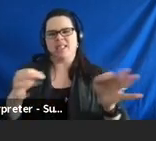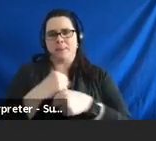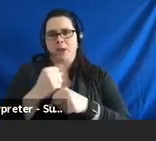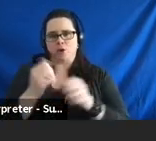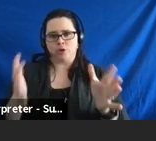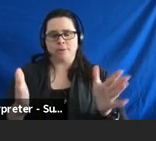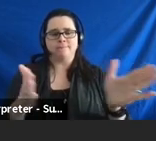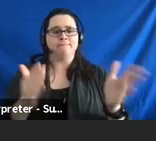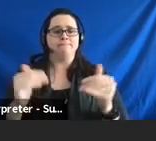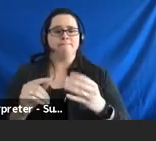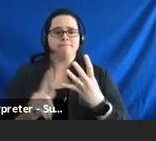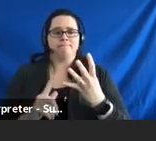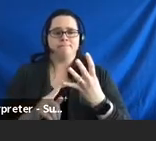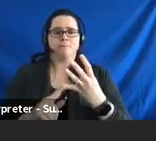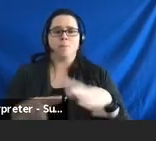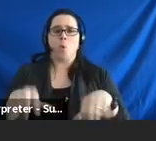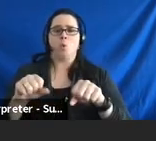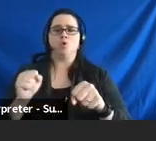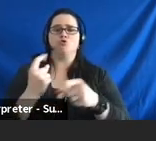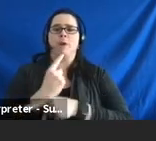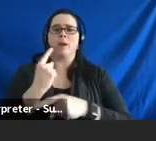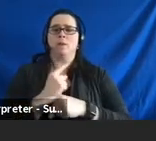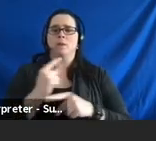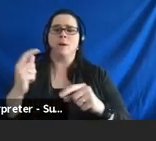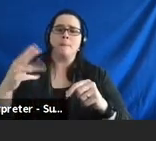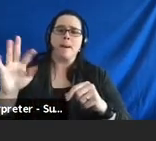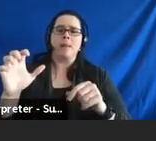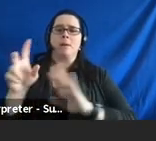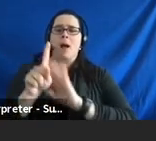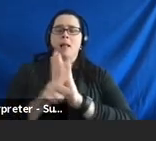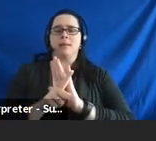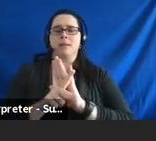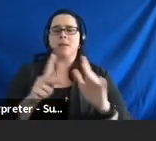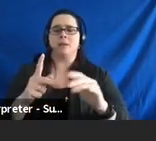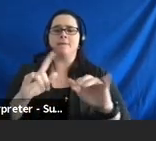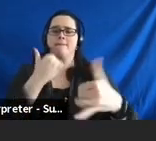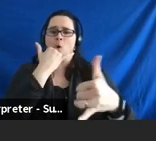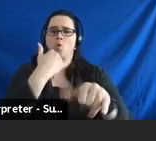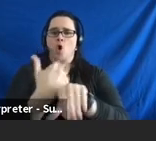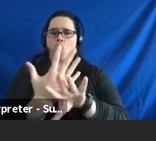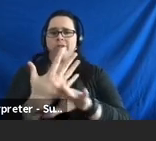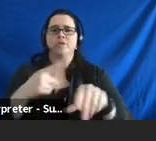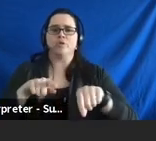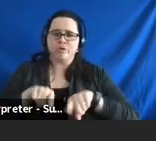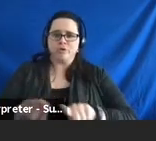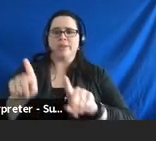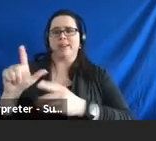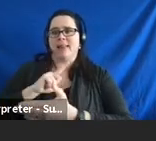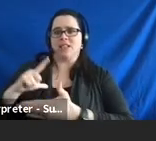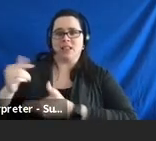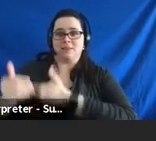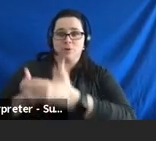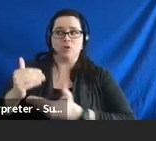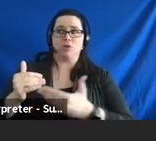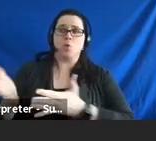And then lastly, on this one, host regular public policy calls with advocates and stakeholders during the legislative session for discussion and